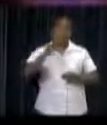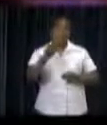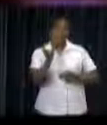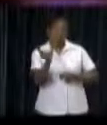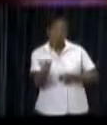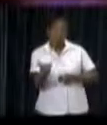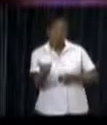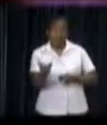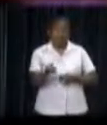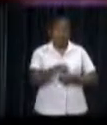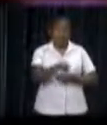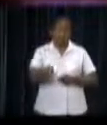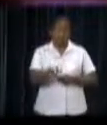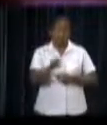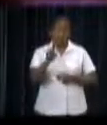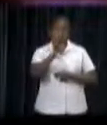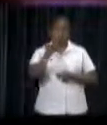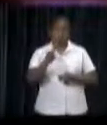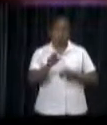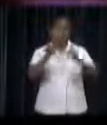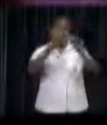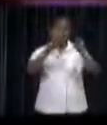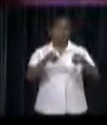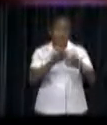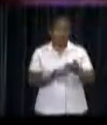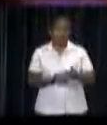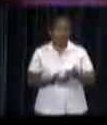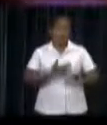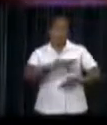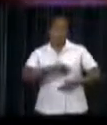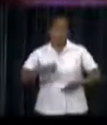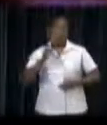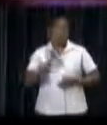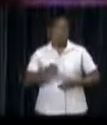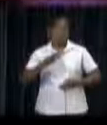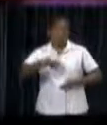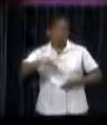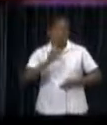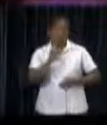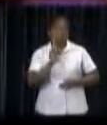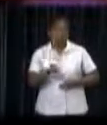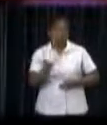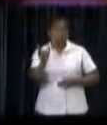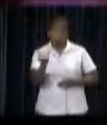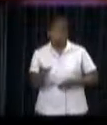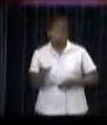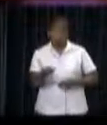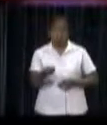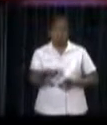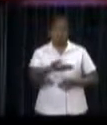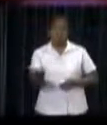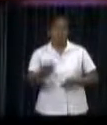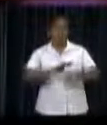out. 130,000 people are eligible for the National Health Care System. People